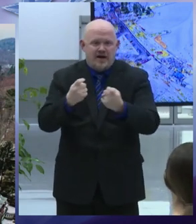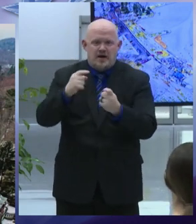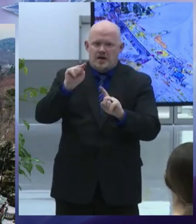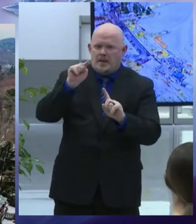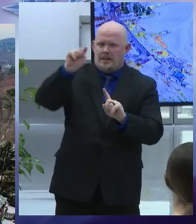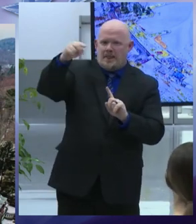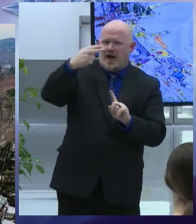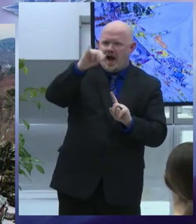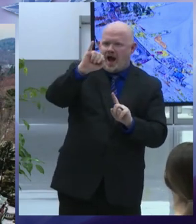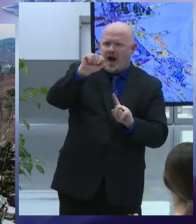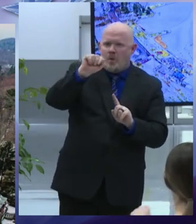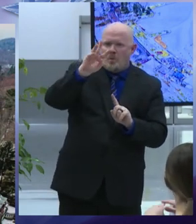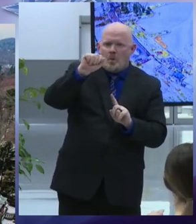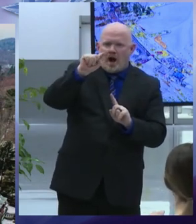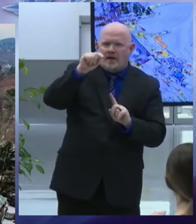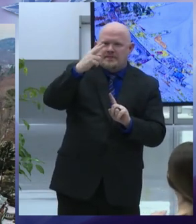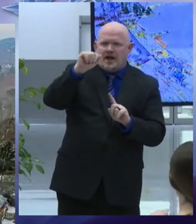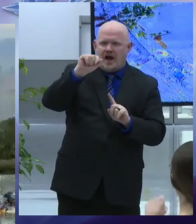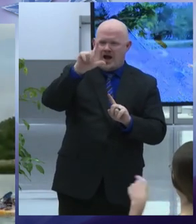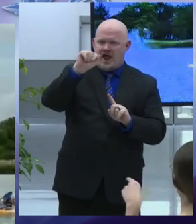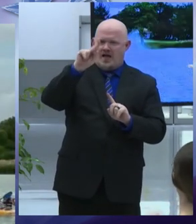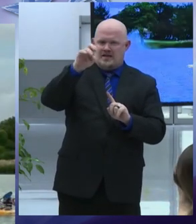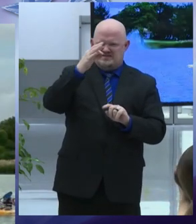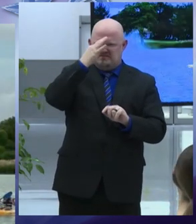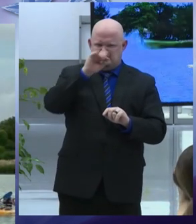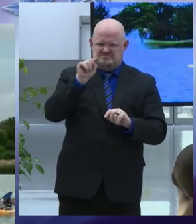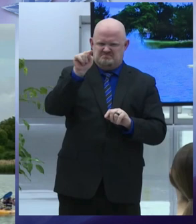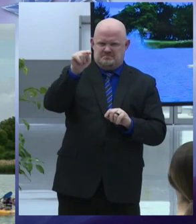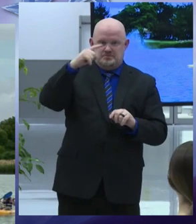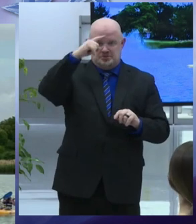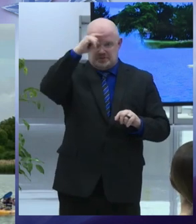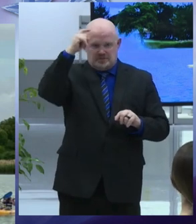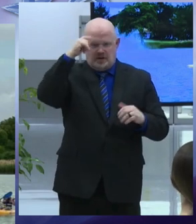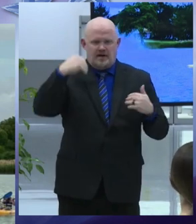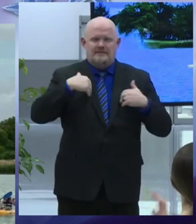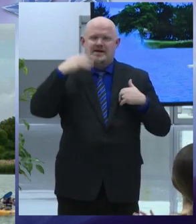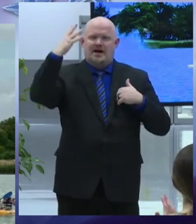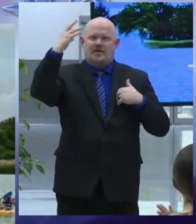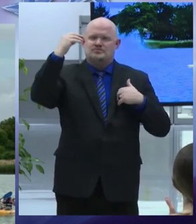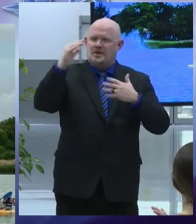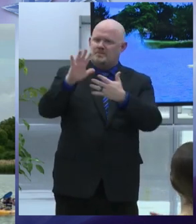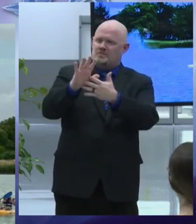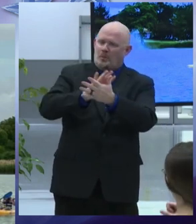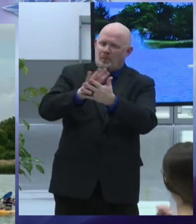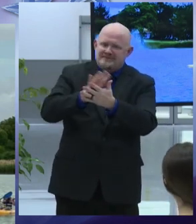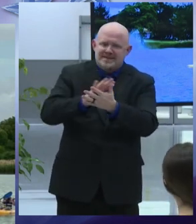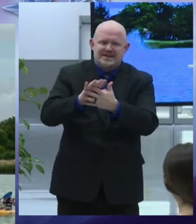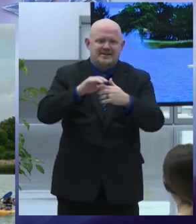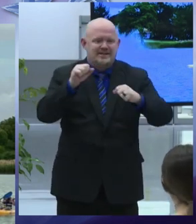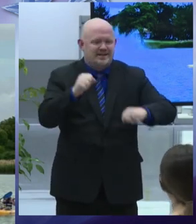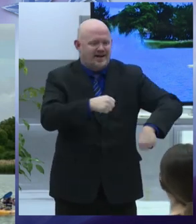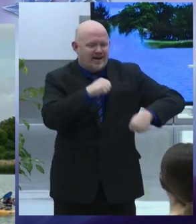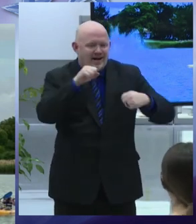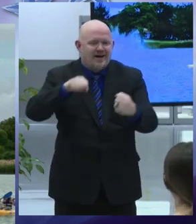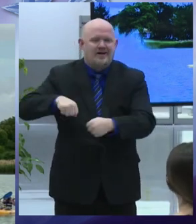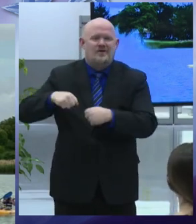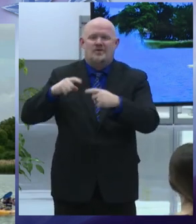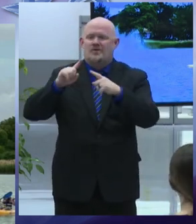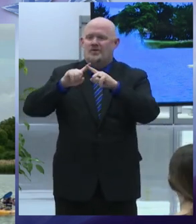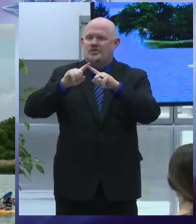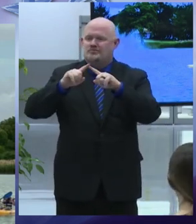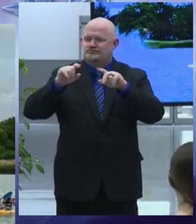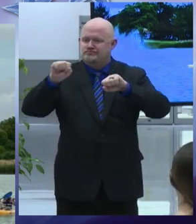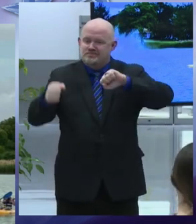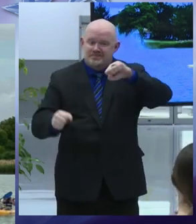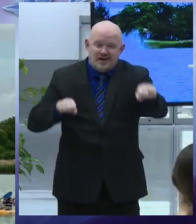in the summer we've introduced more outdoor movies boating and kayaking options and renovated both of our amazing public golf